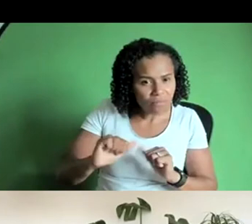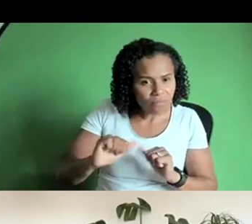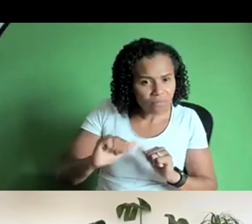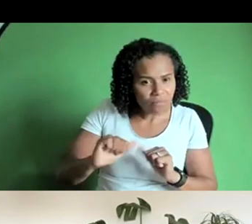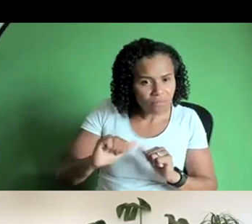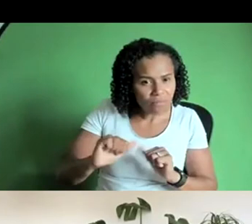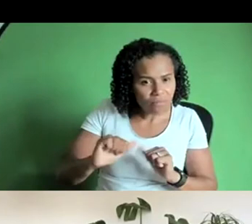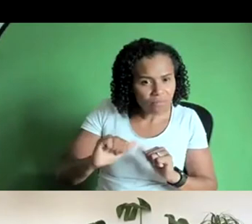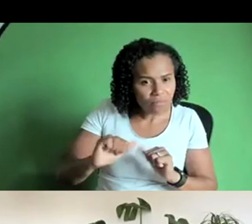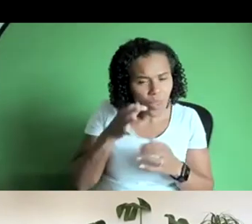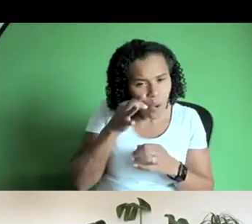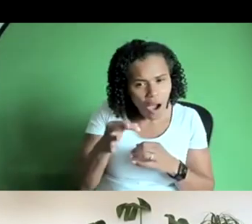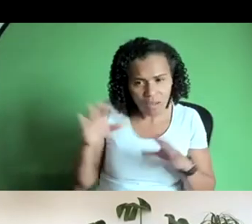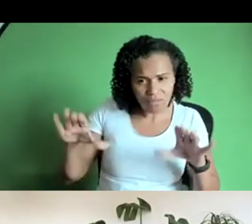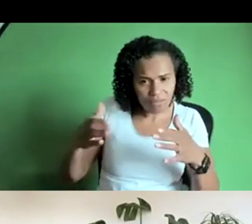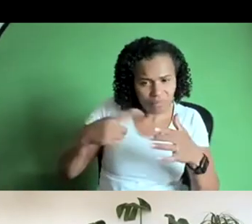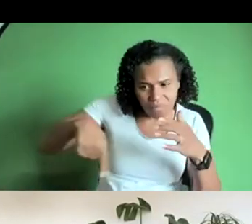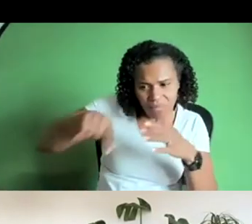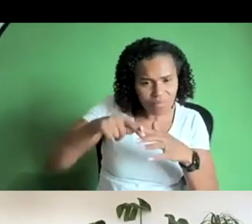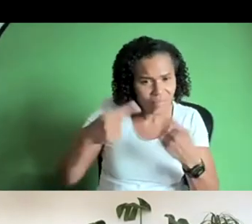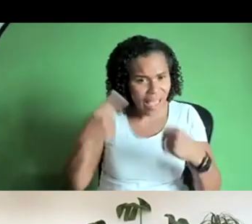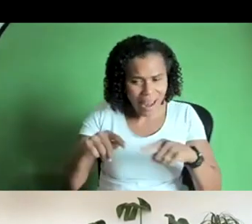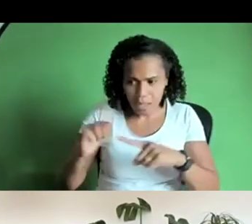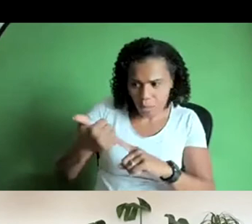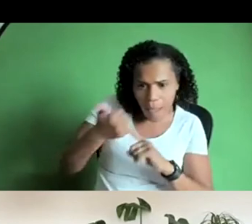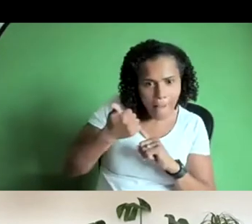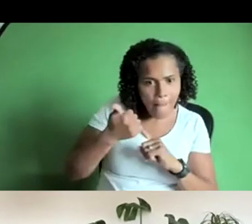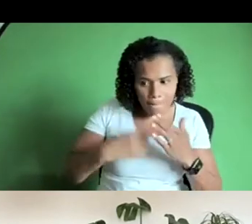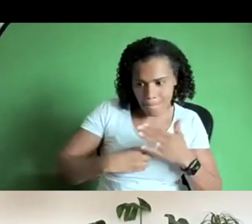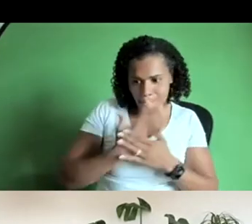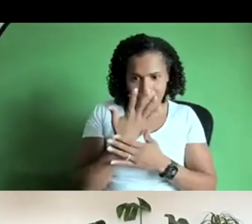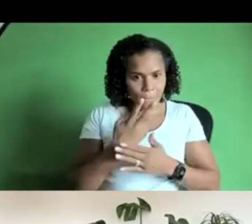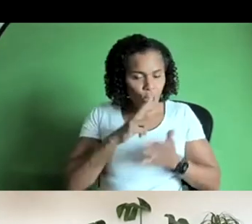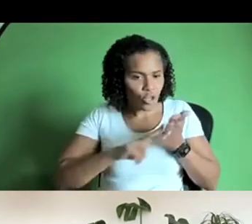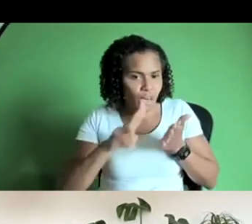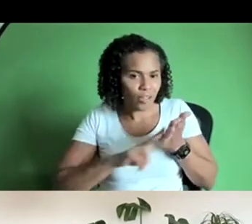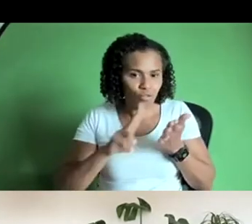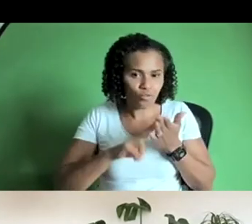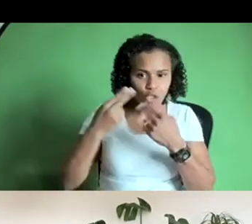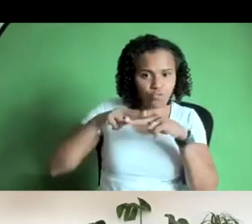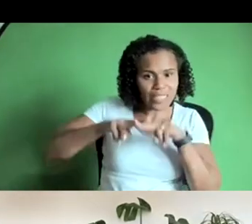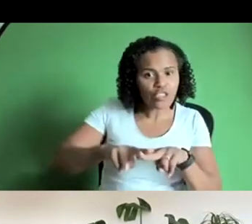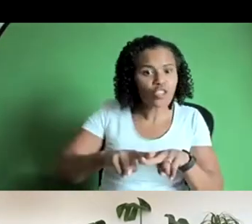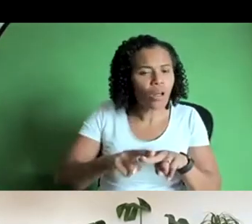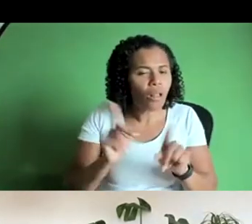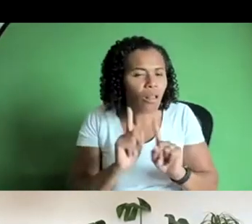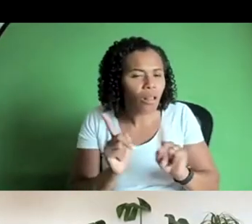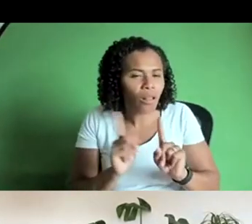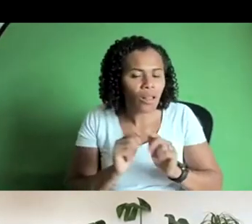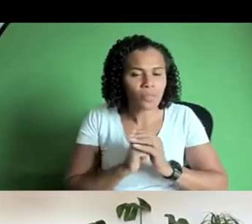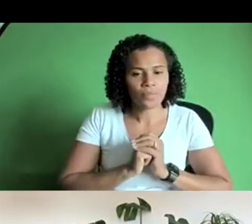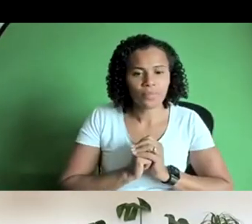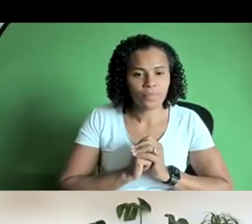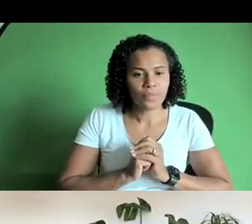of experiences has it has it kind of really enabled that to happen or how does that work um that tends to work where i tend to